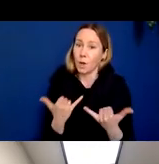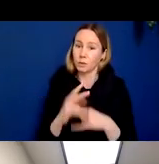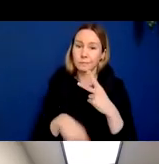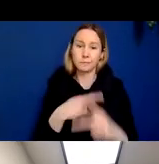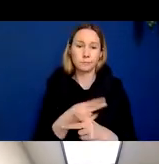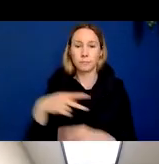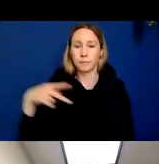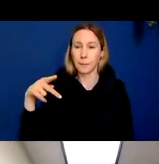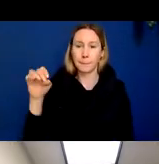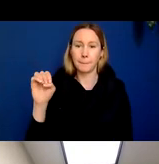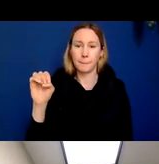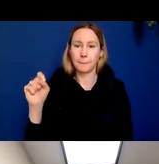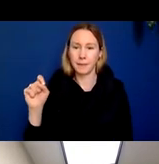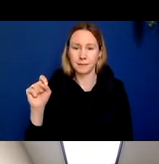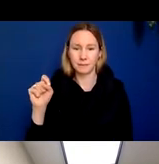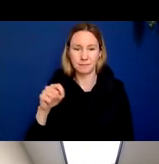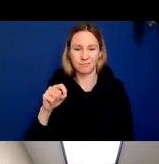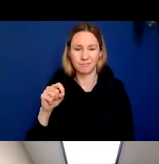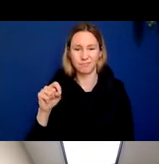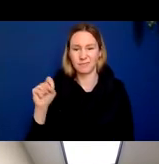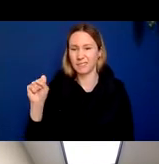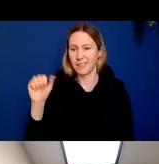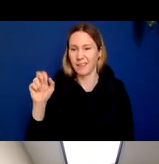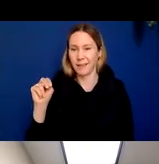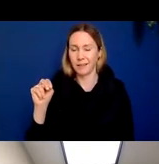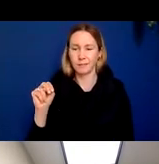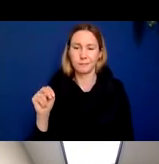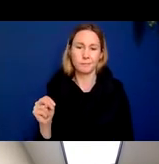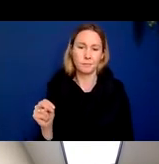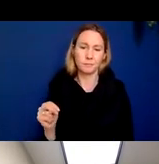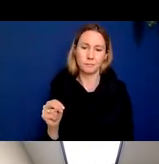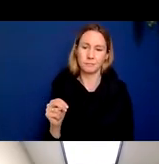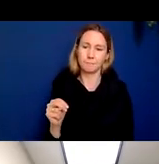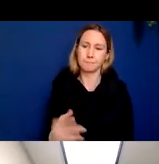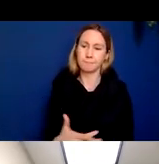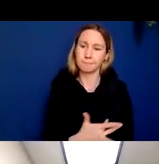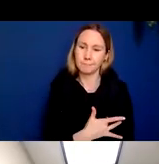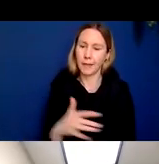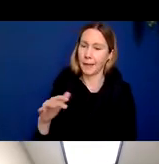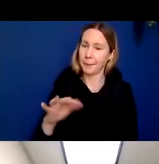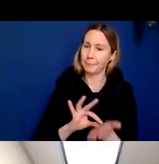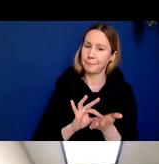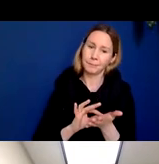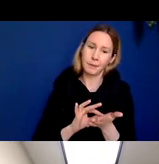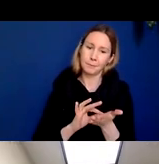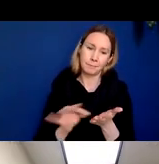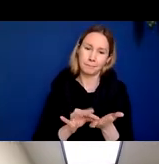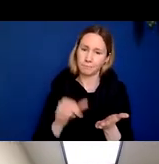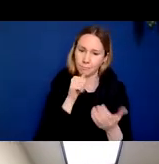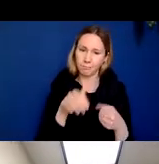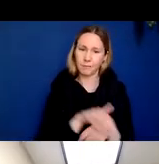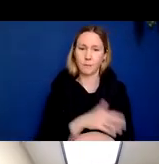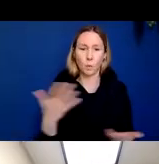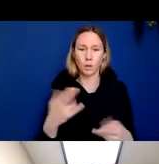imaging that we can do as well. For example, also available clinically, although not covered by Medicare, is the amyloid PET